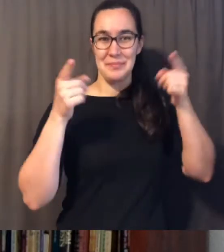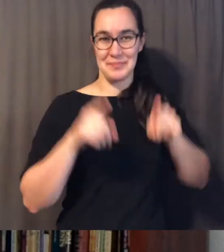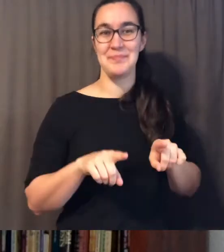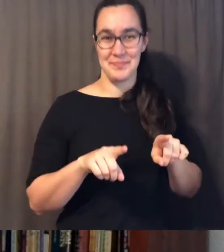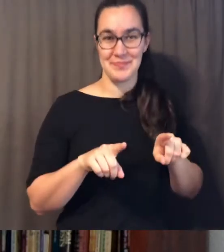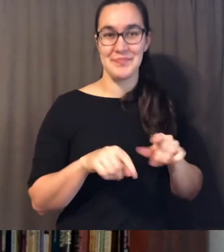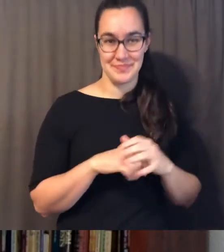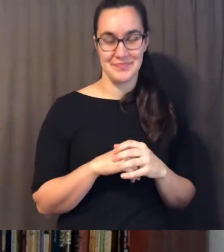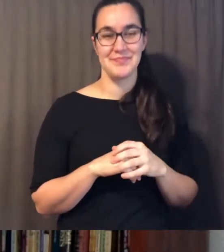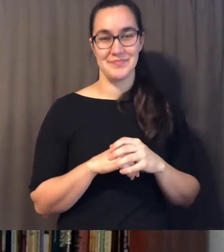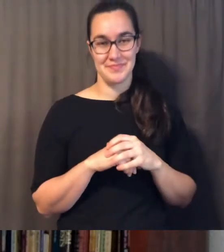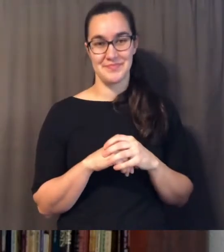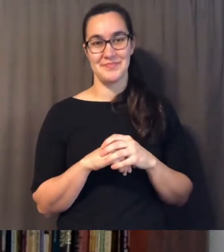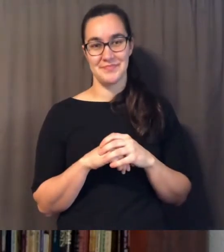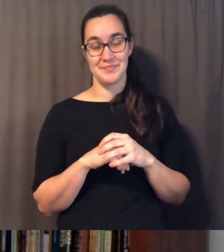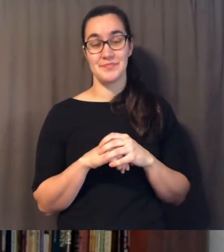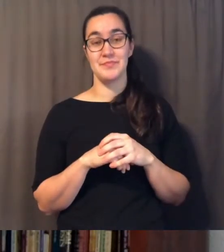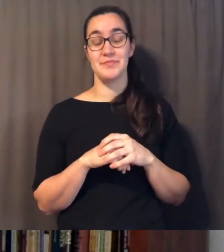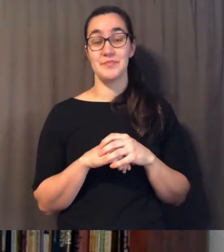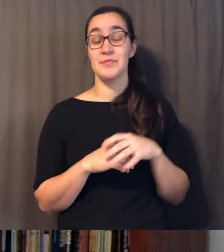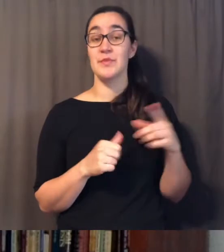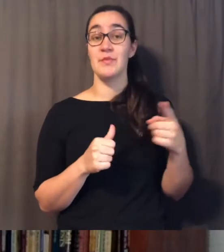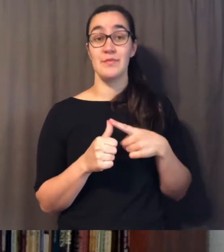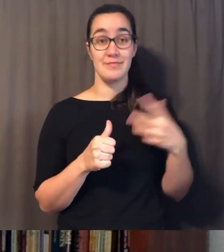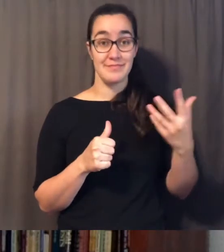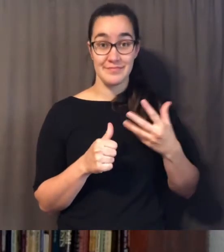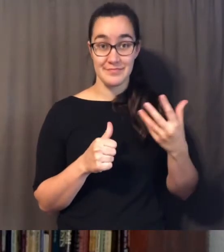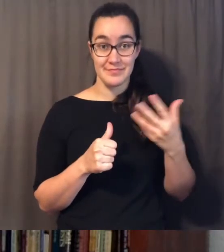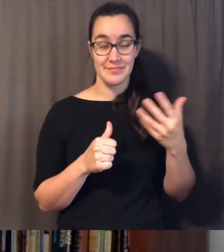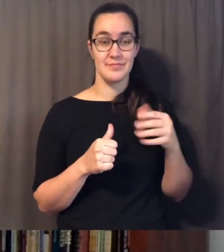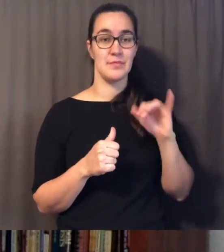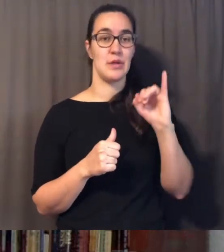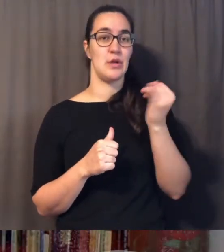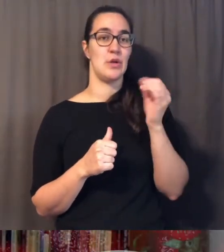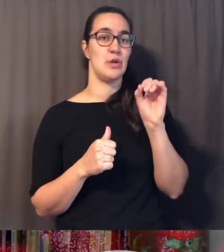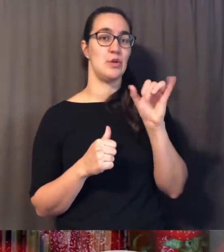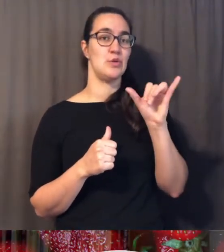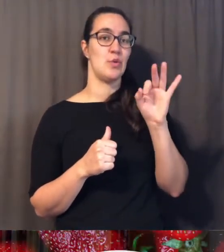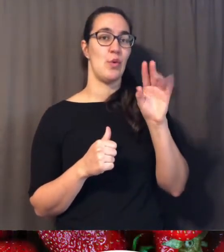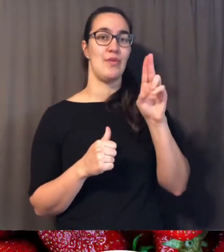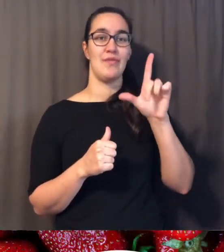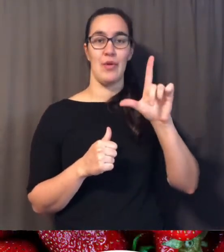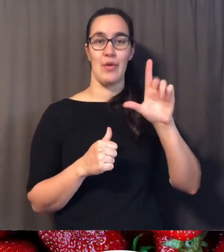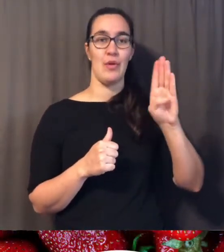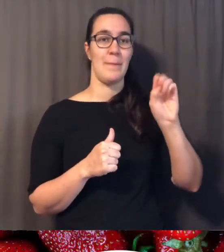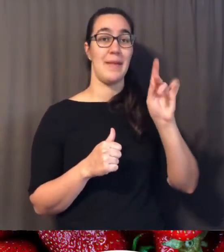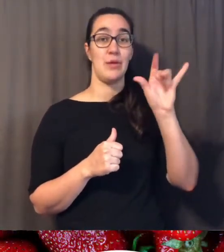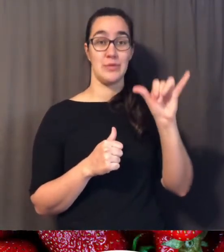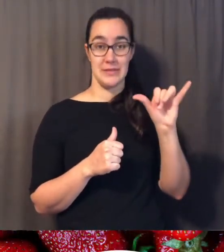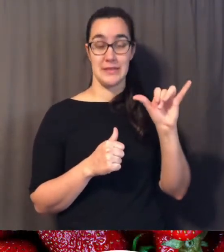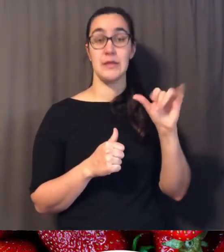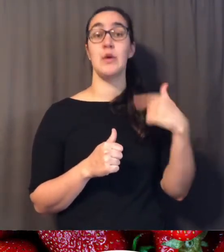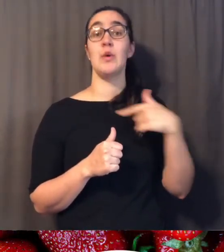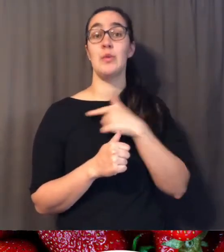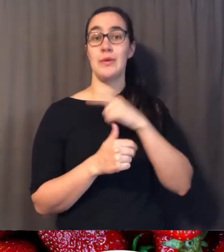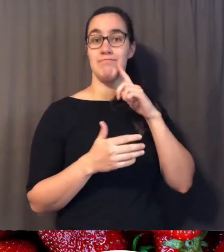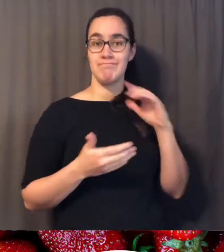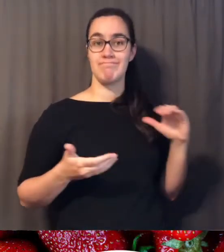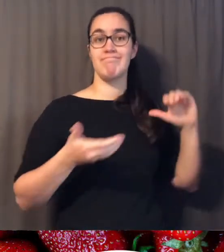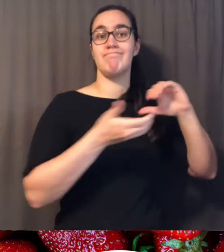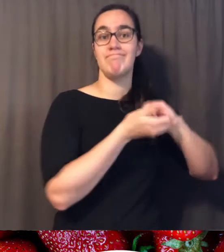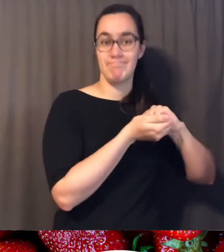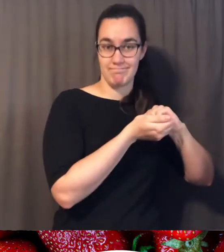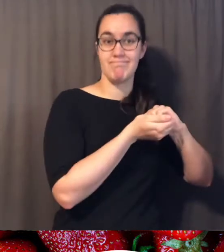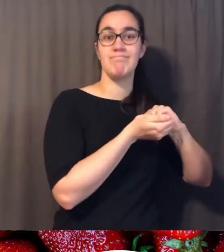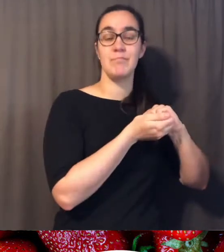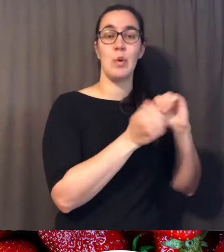uh to uh to take place here so the first and foremost is joyful bounty right this is our partnership in serving